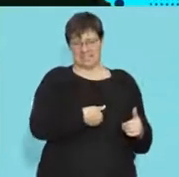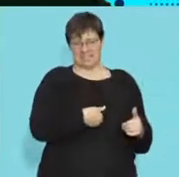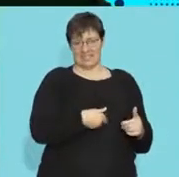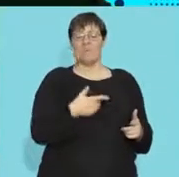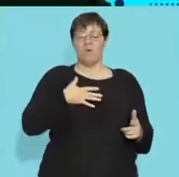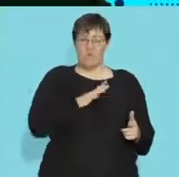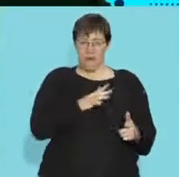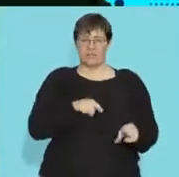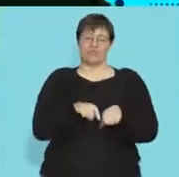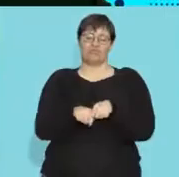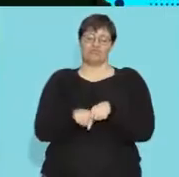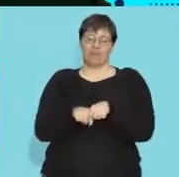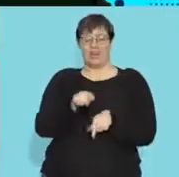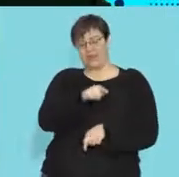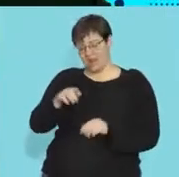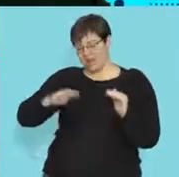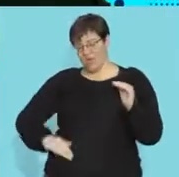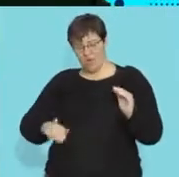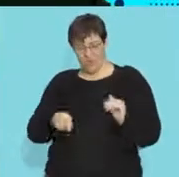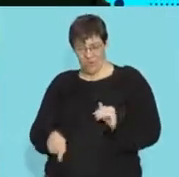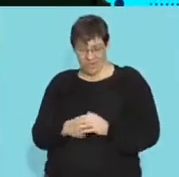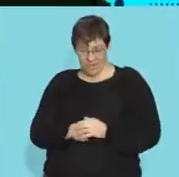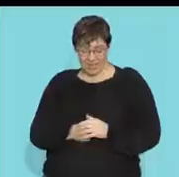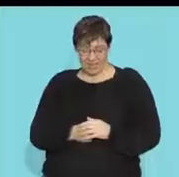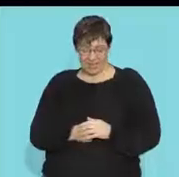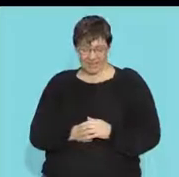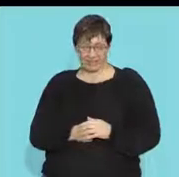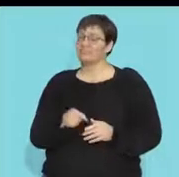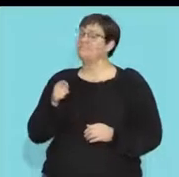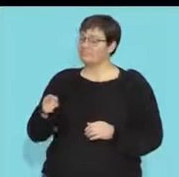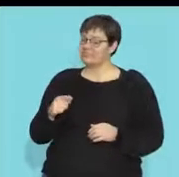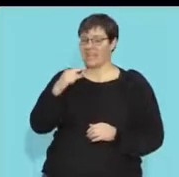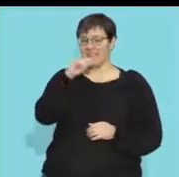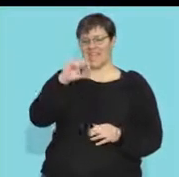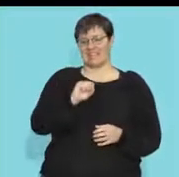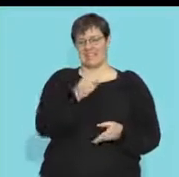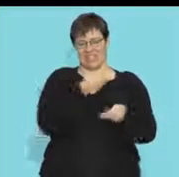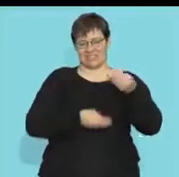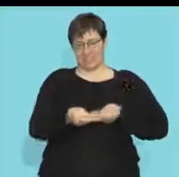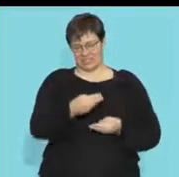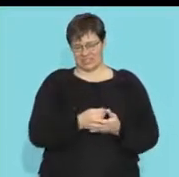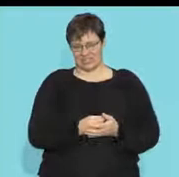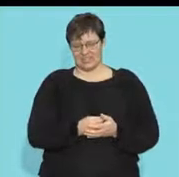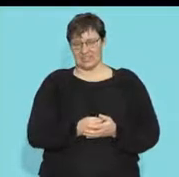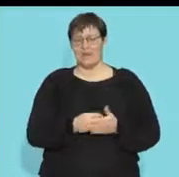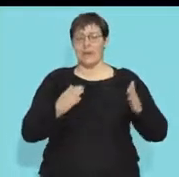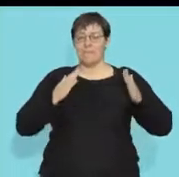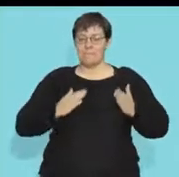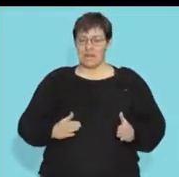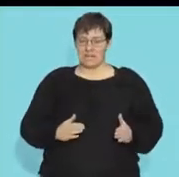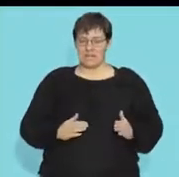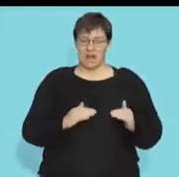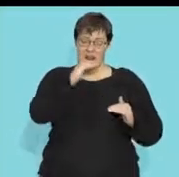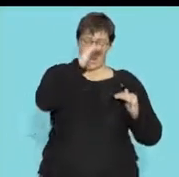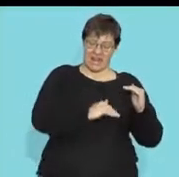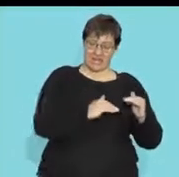fitter if they want to go and train at lower altitudes so what is this this is gaseous exchange my body